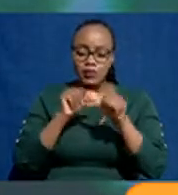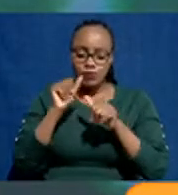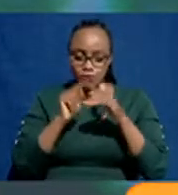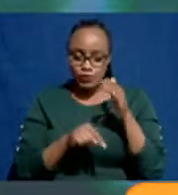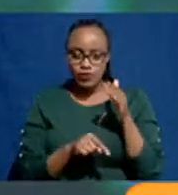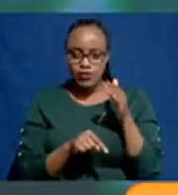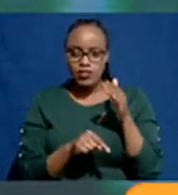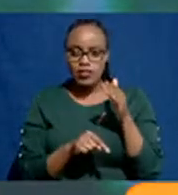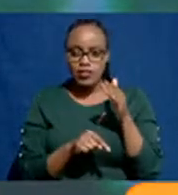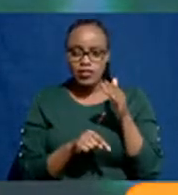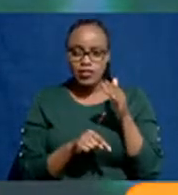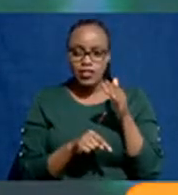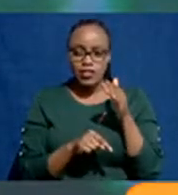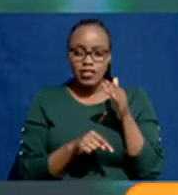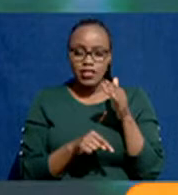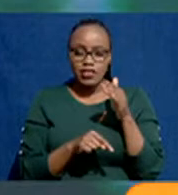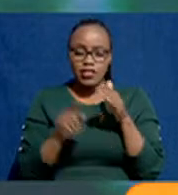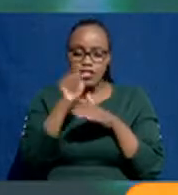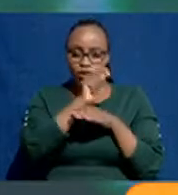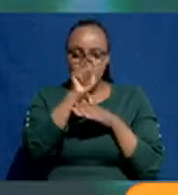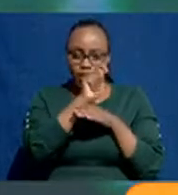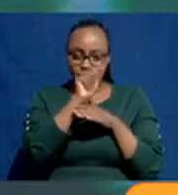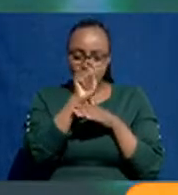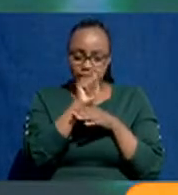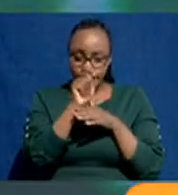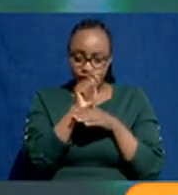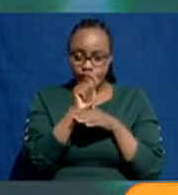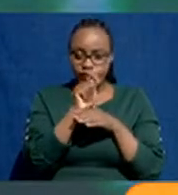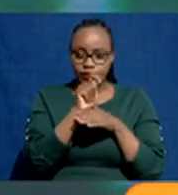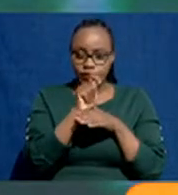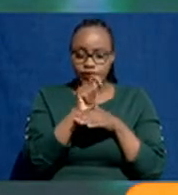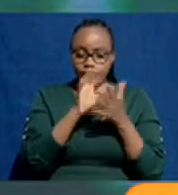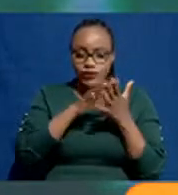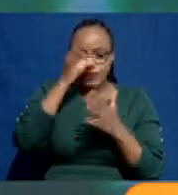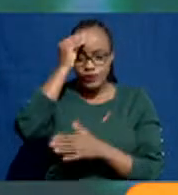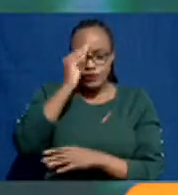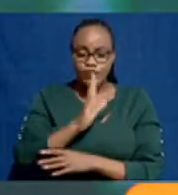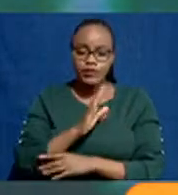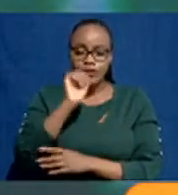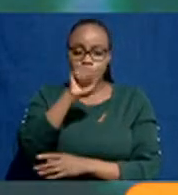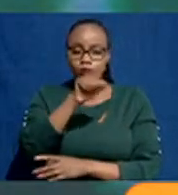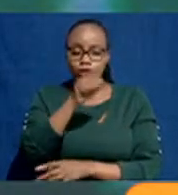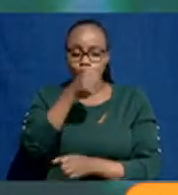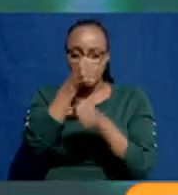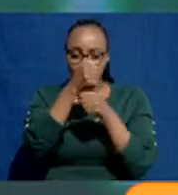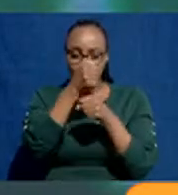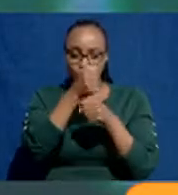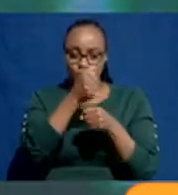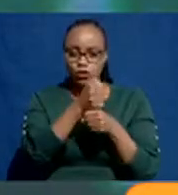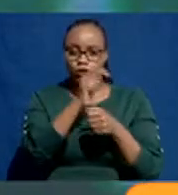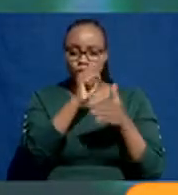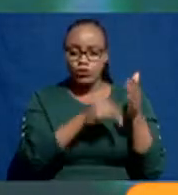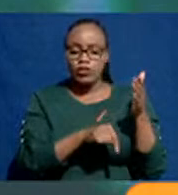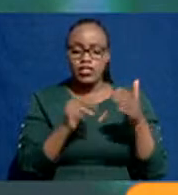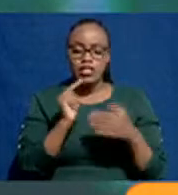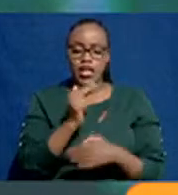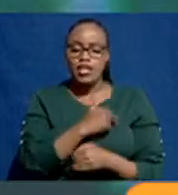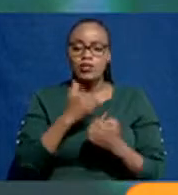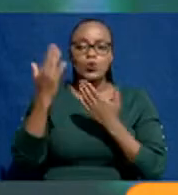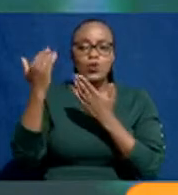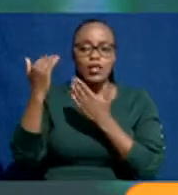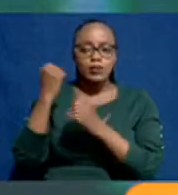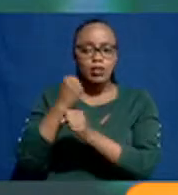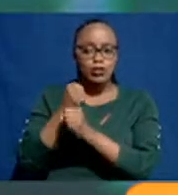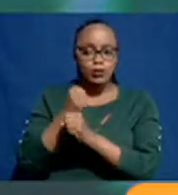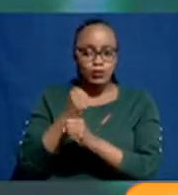actually training our students to be able to do what we expect them to